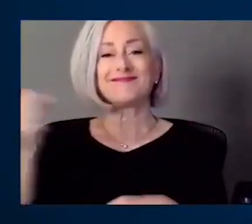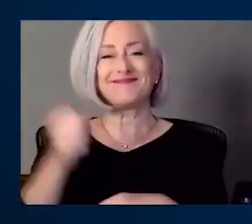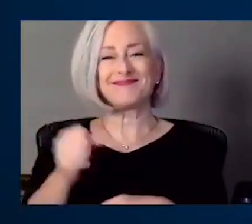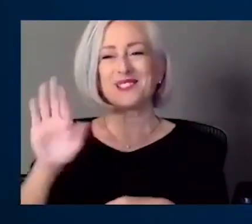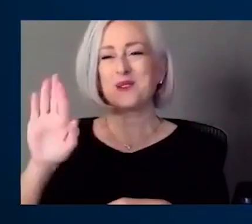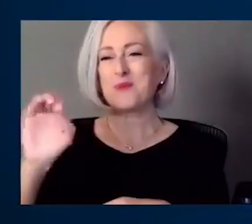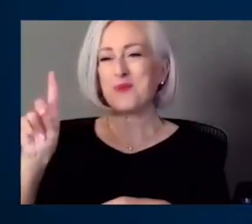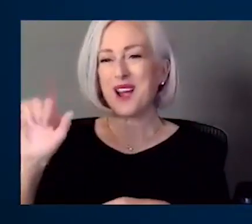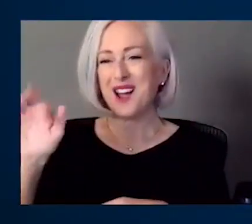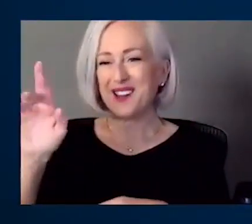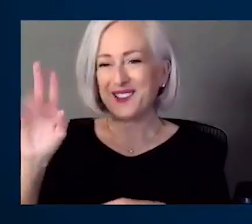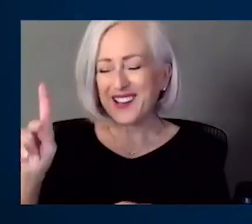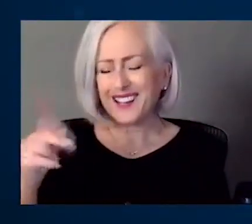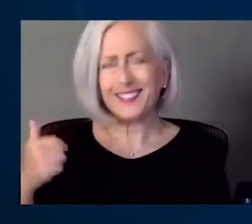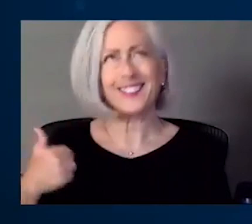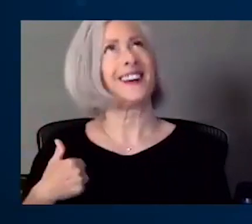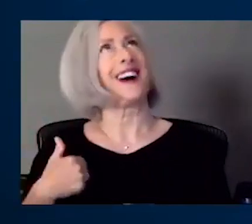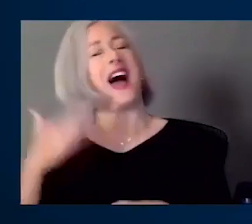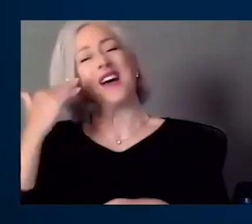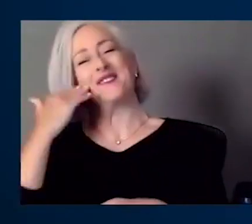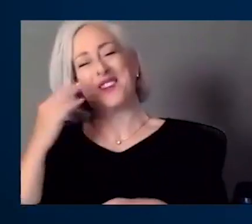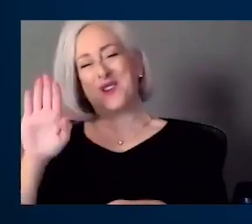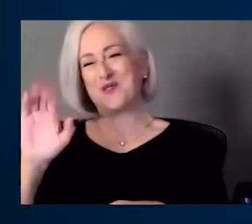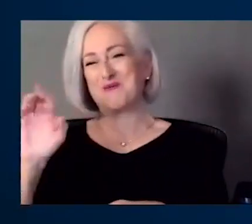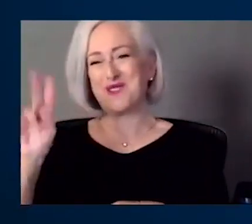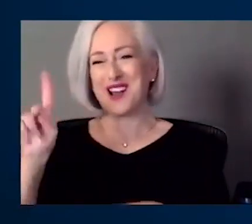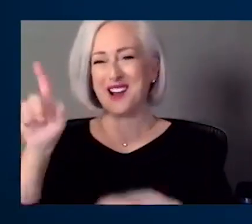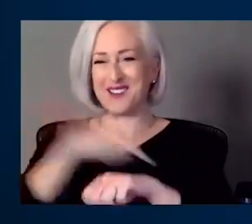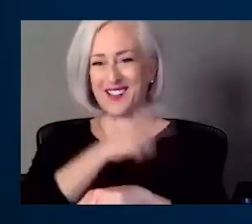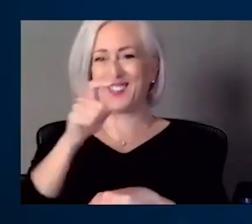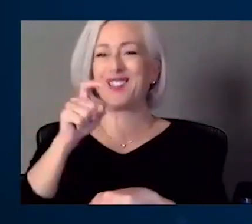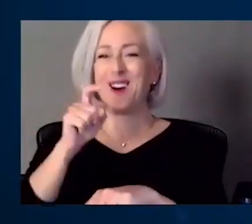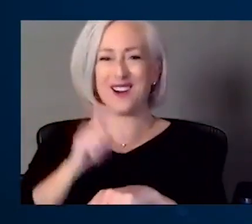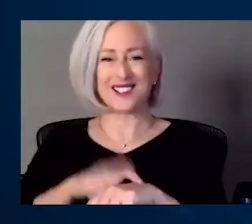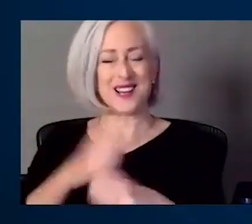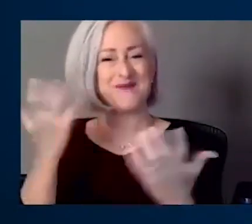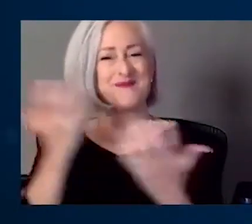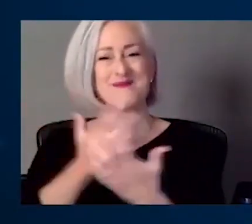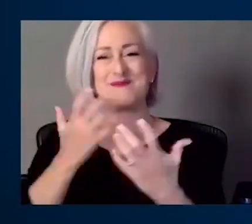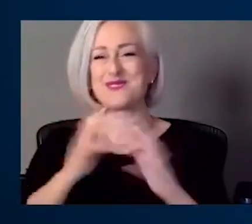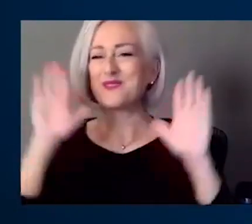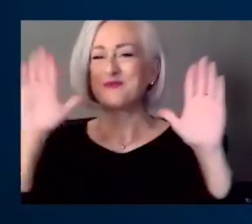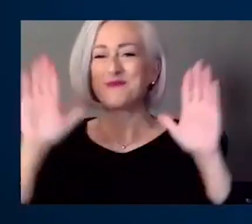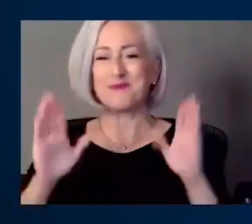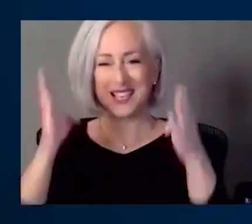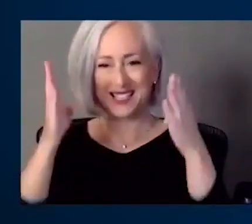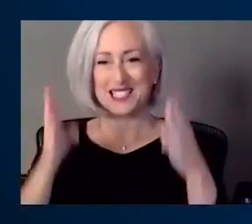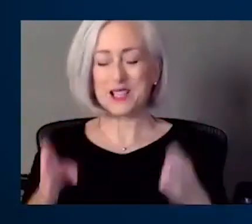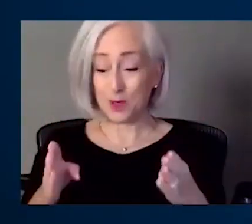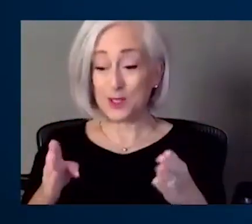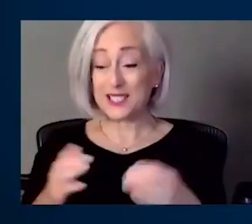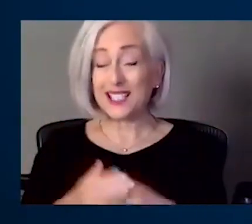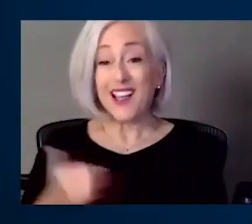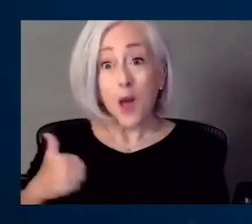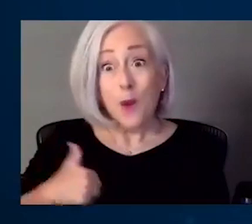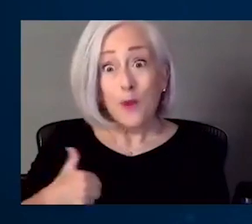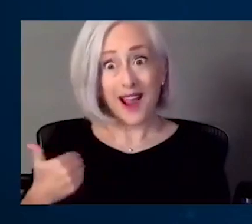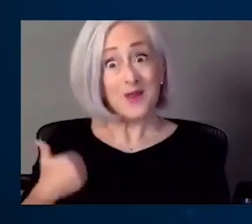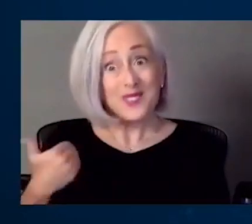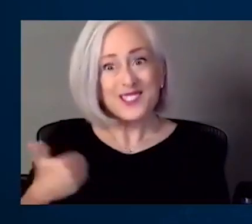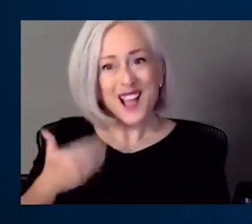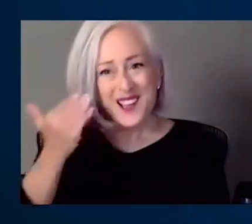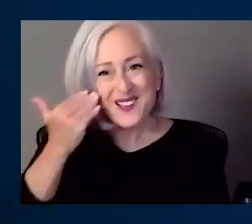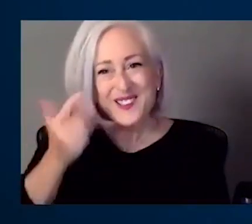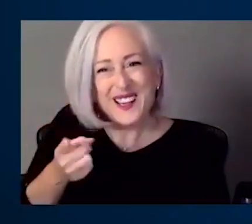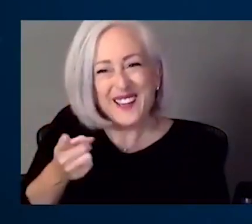I've known Broderick for a long time. Great person. And even when I was really young. So it's good to see you again,